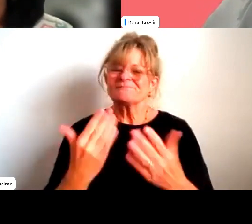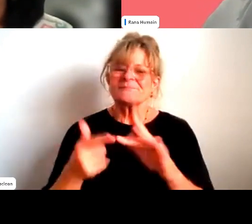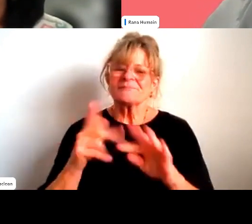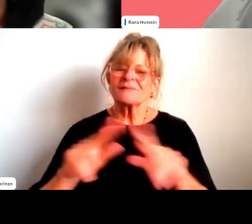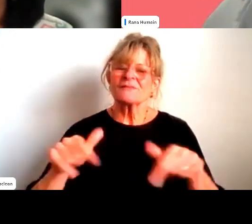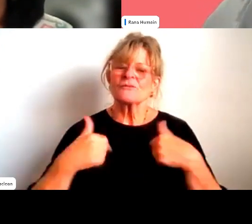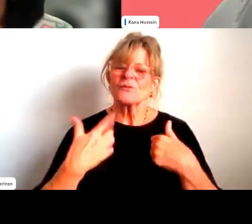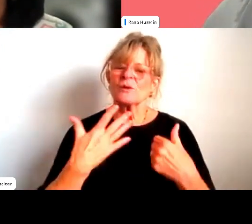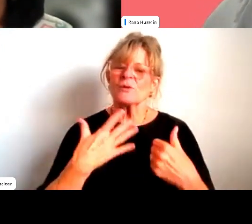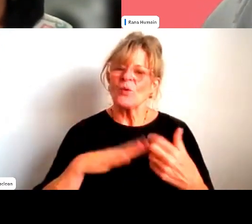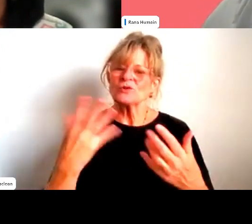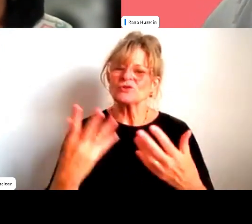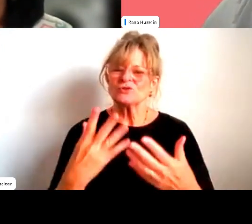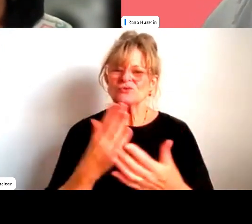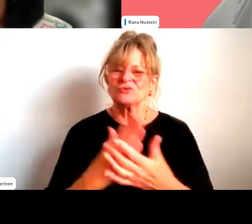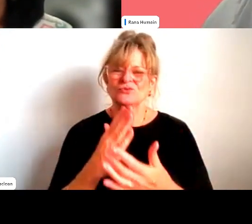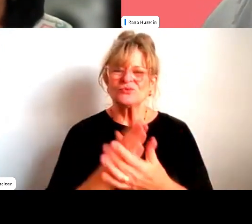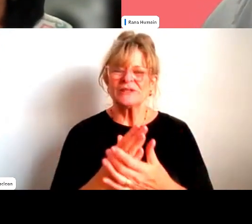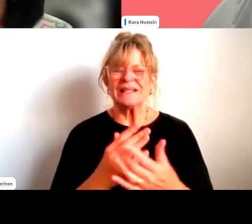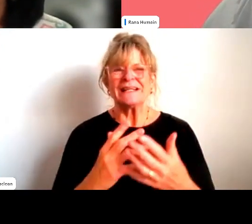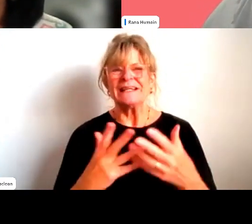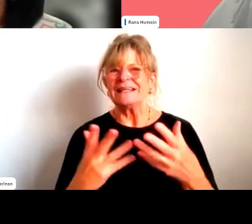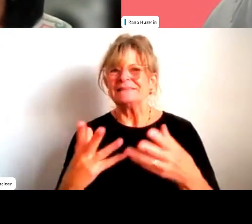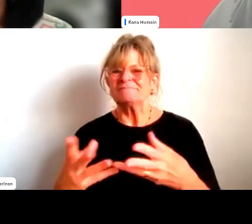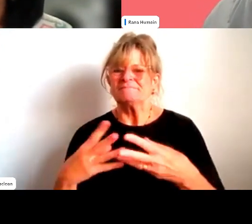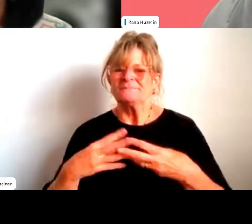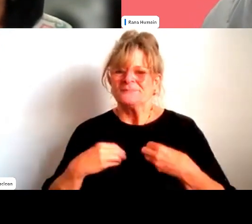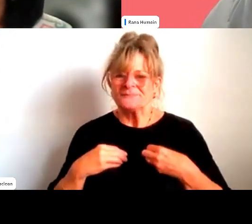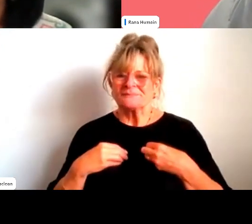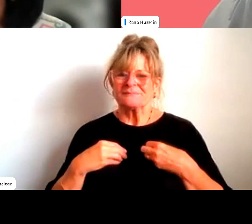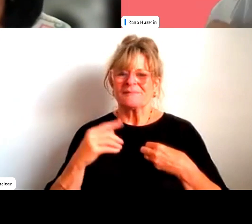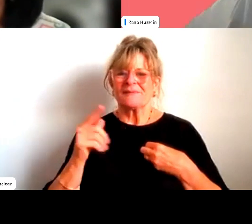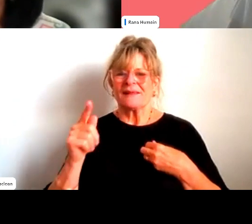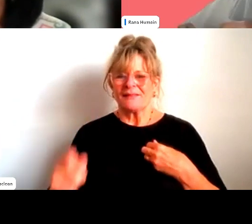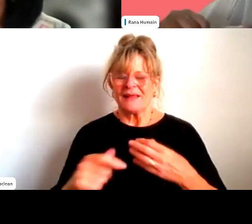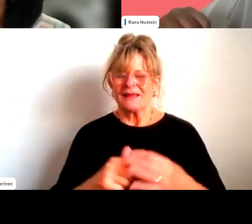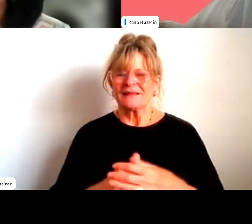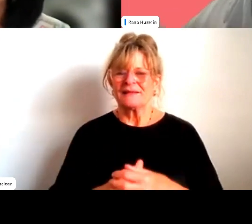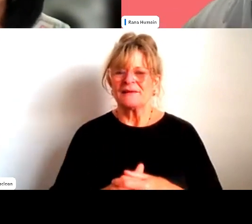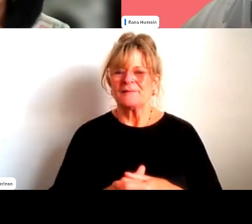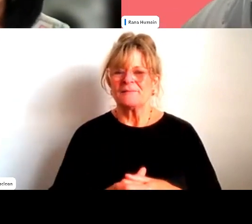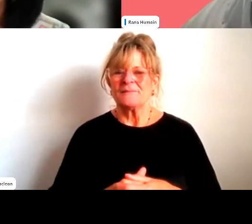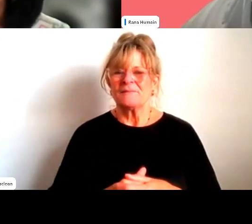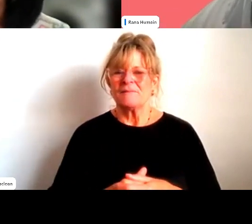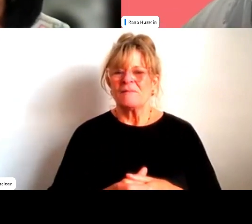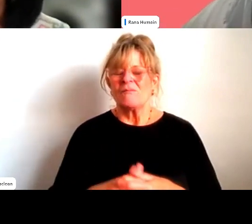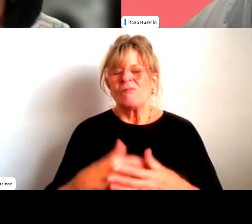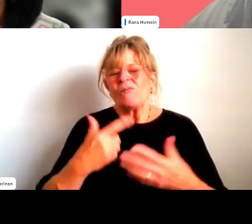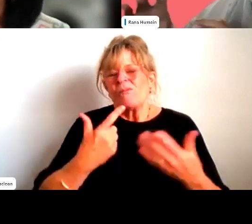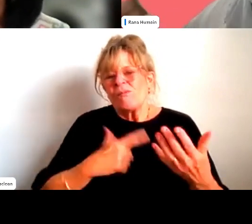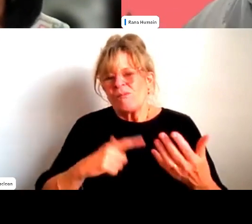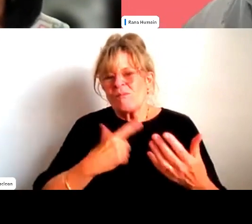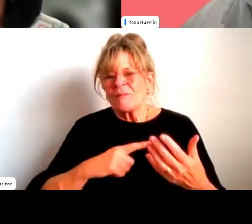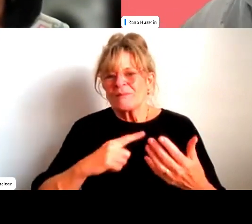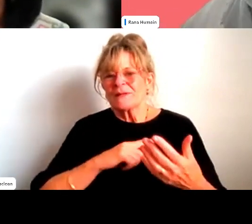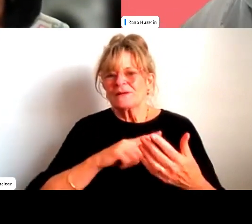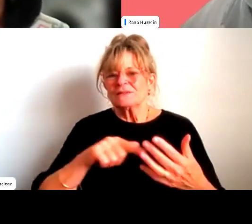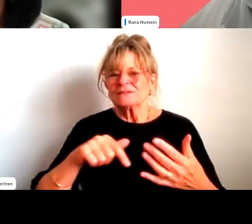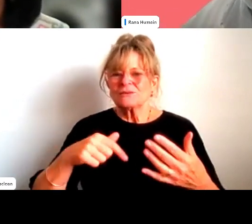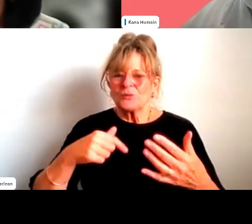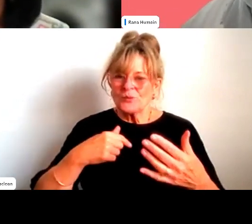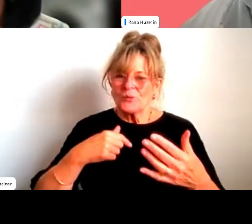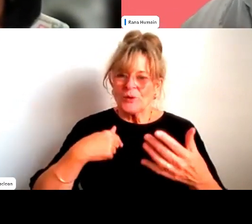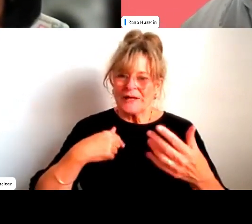to lean into that necessarily again, because a, you know, we're framing this conversation and that, and that's